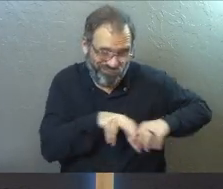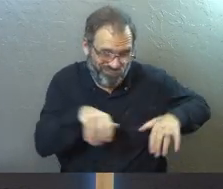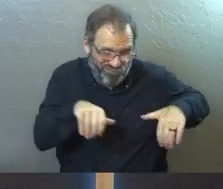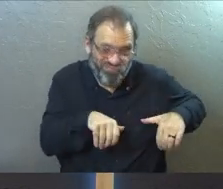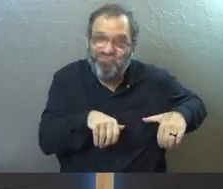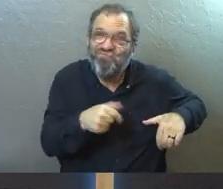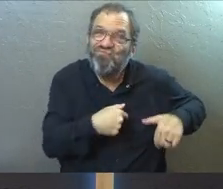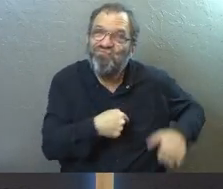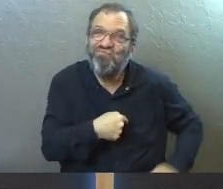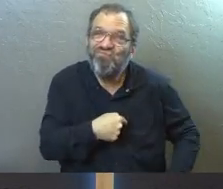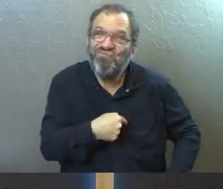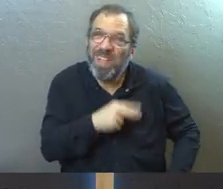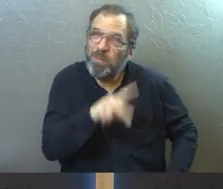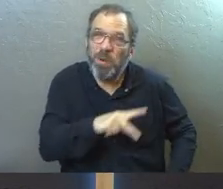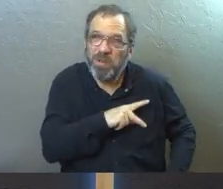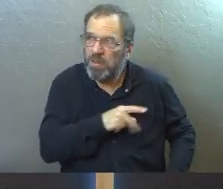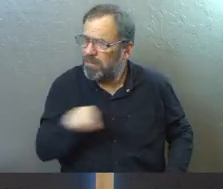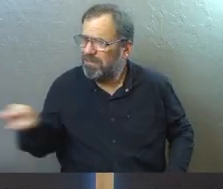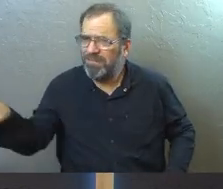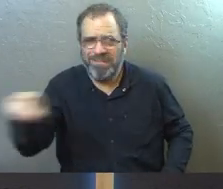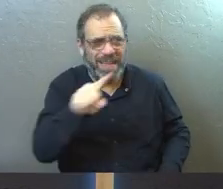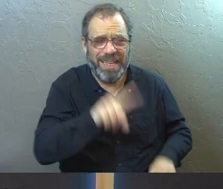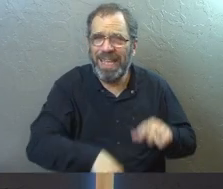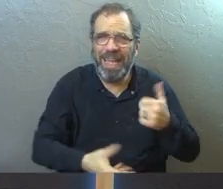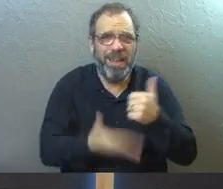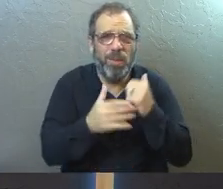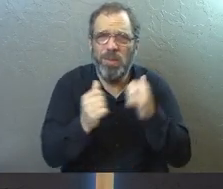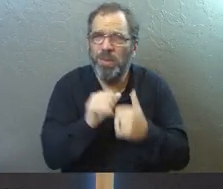It's personal. No one else can do it for you.